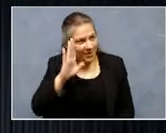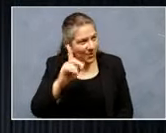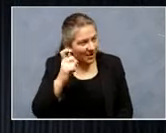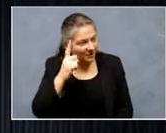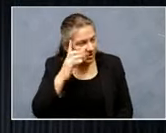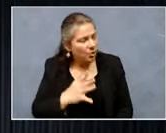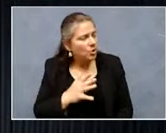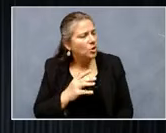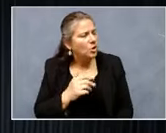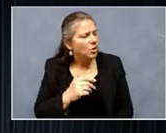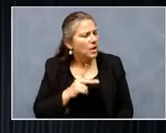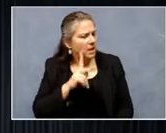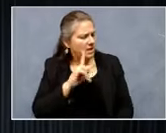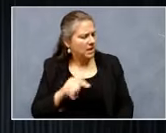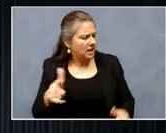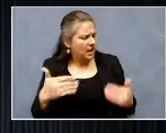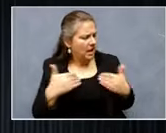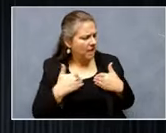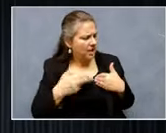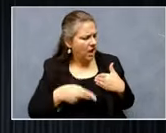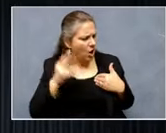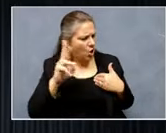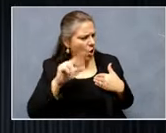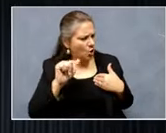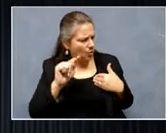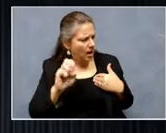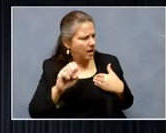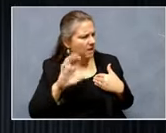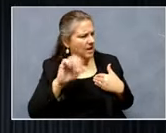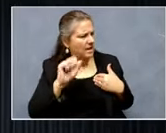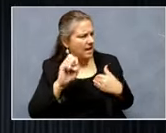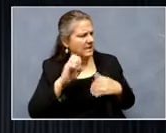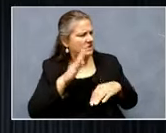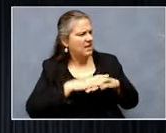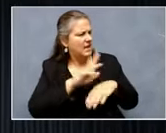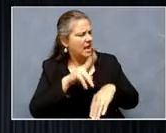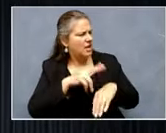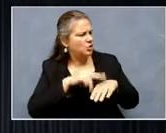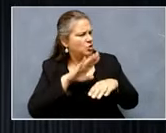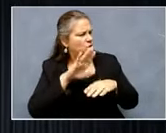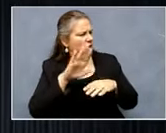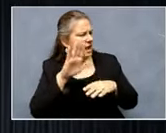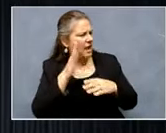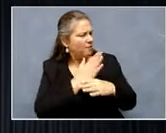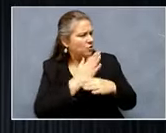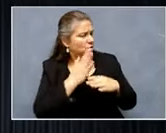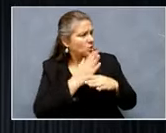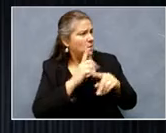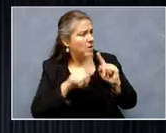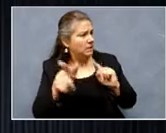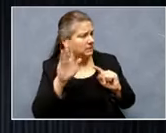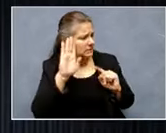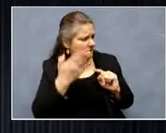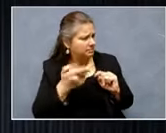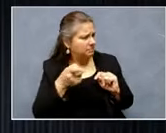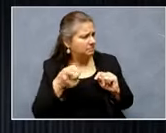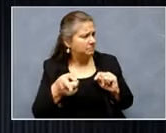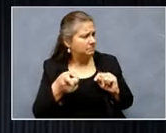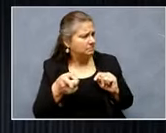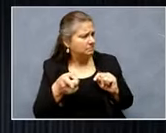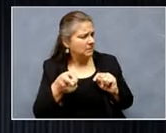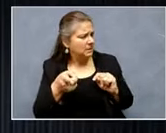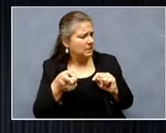Kentucky has a higher rate of cases than the national average, but appears to be, um, have